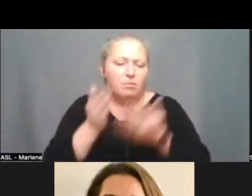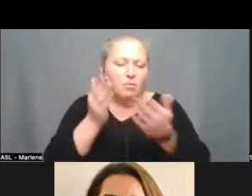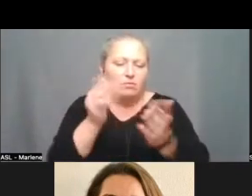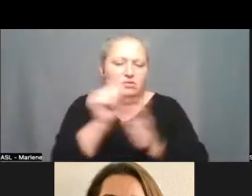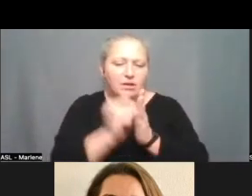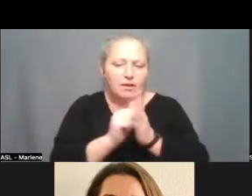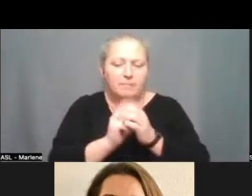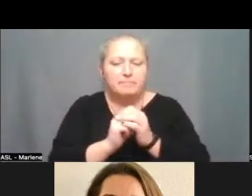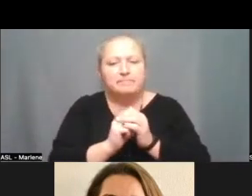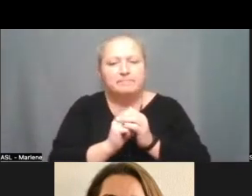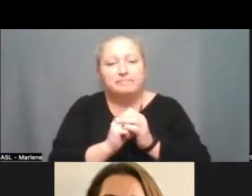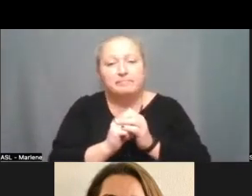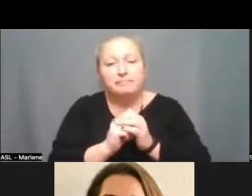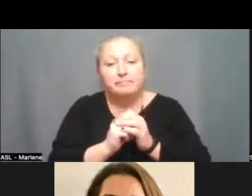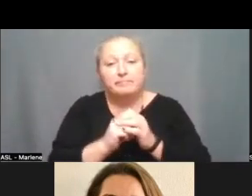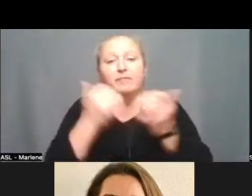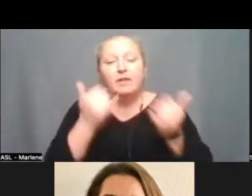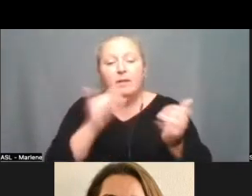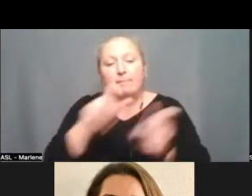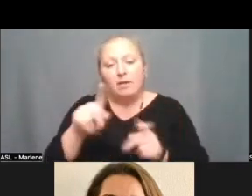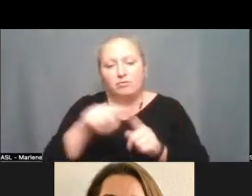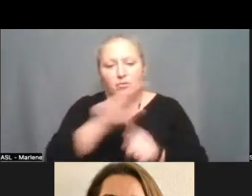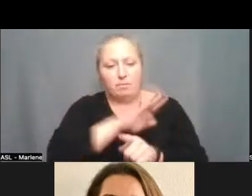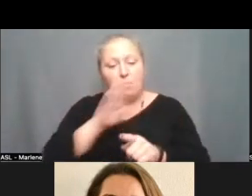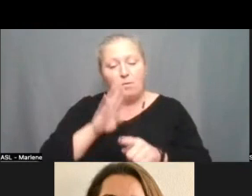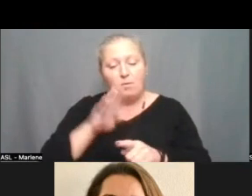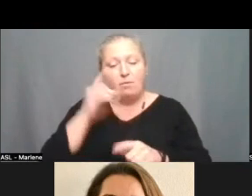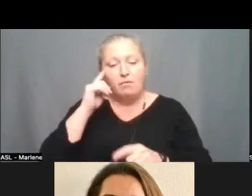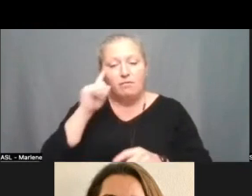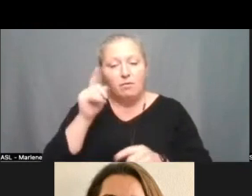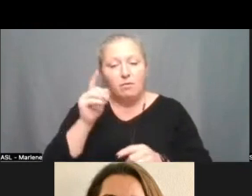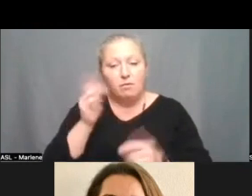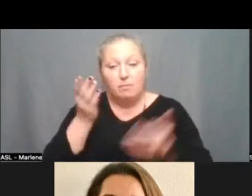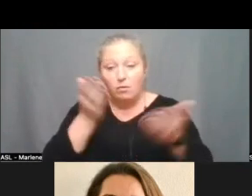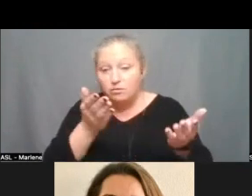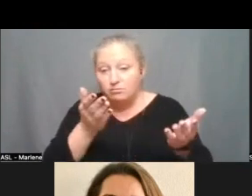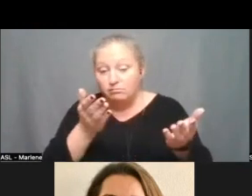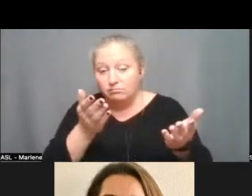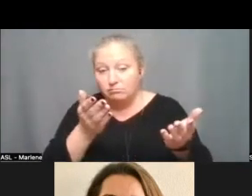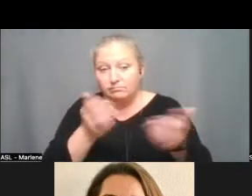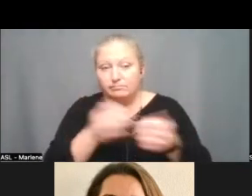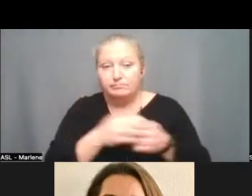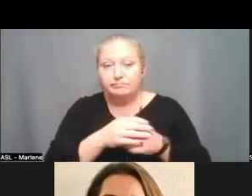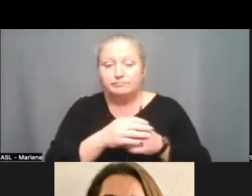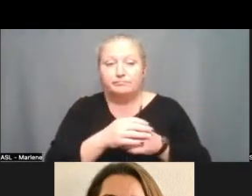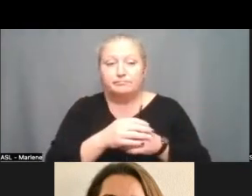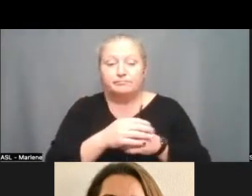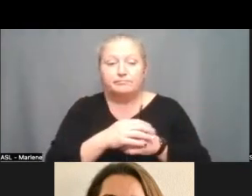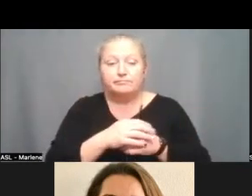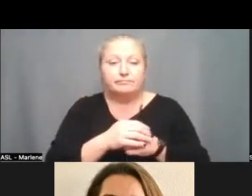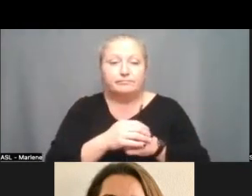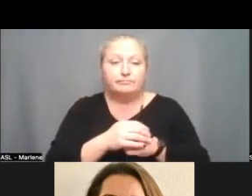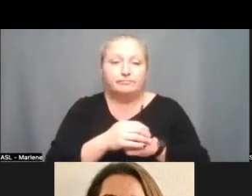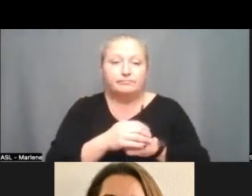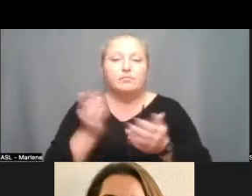Okay, then we will bring it back to the board for motion motion